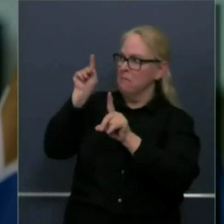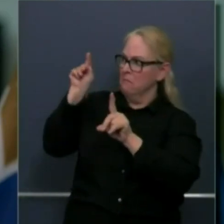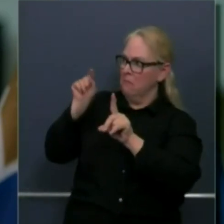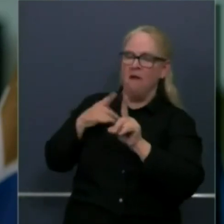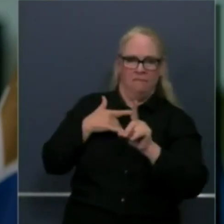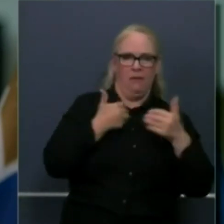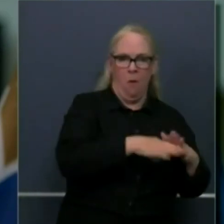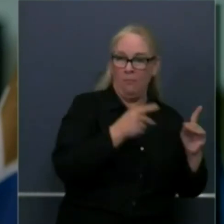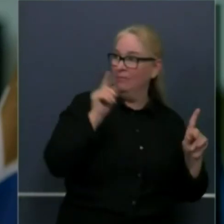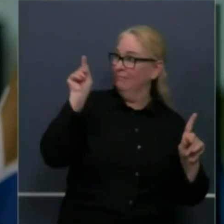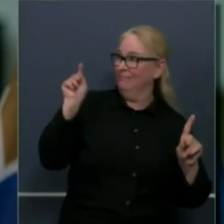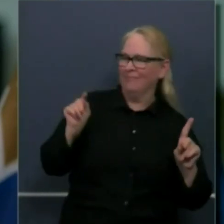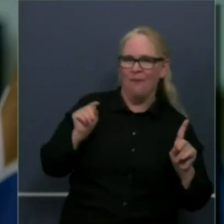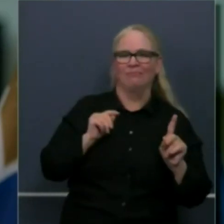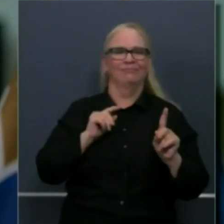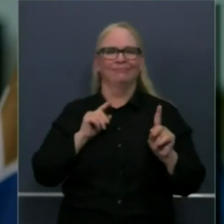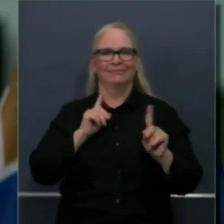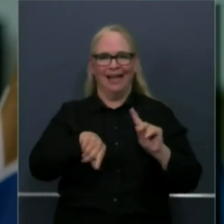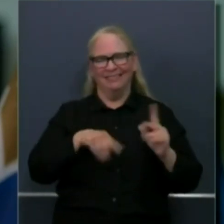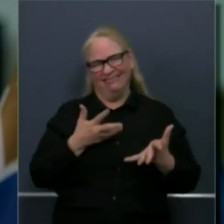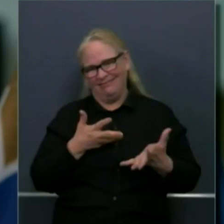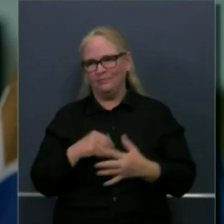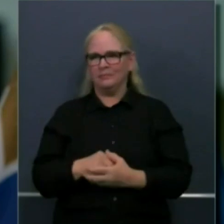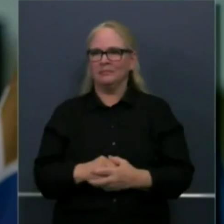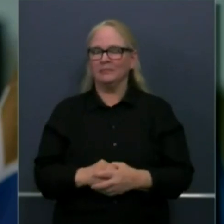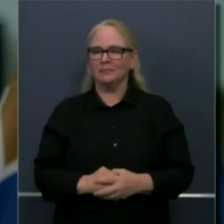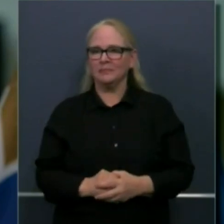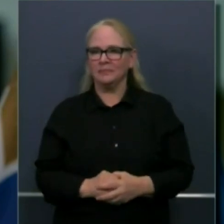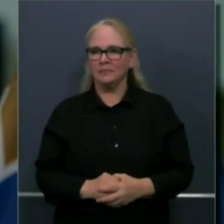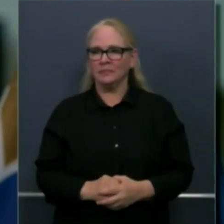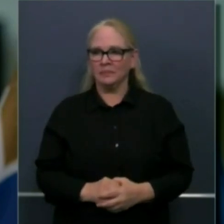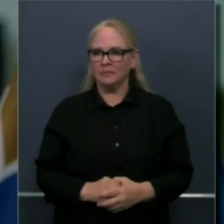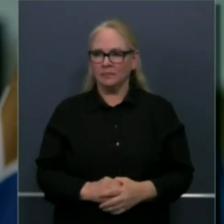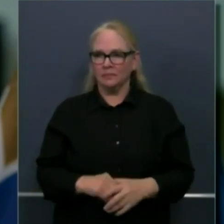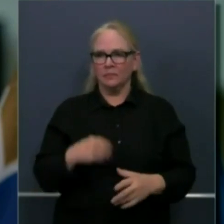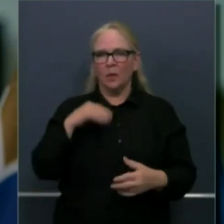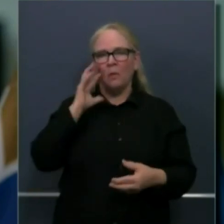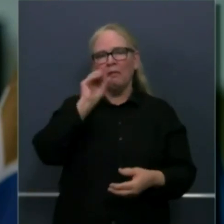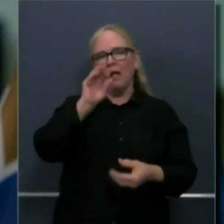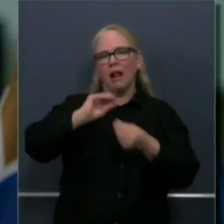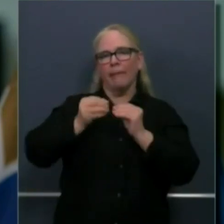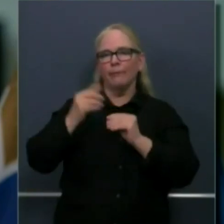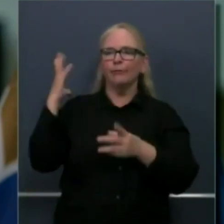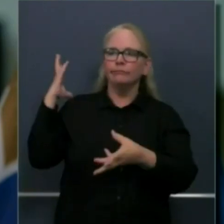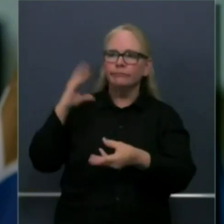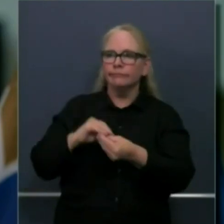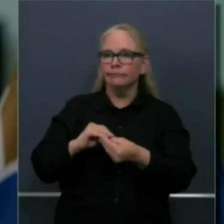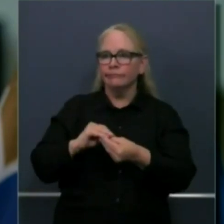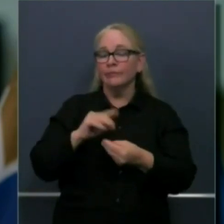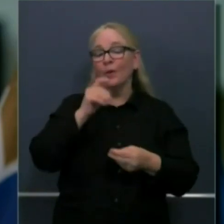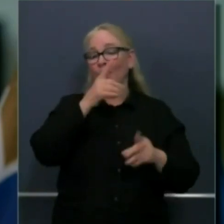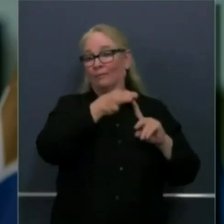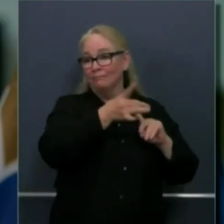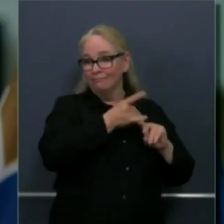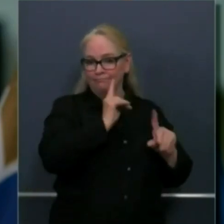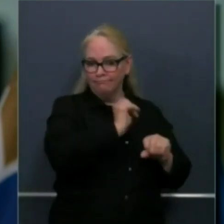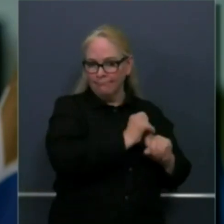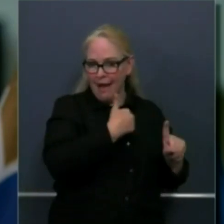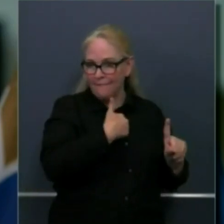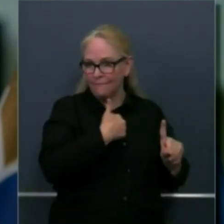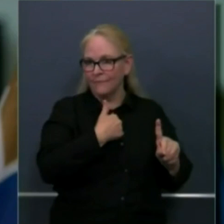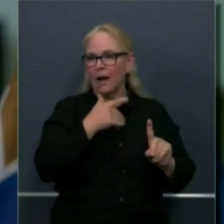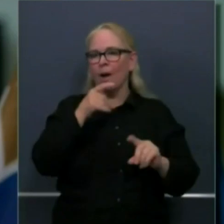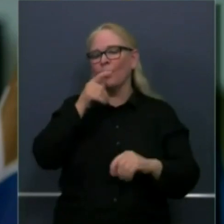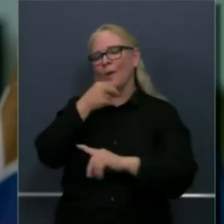ICUs and the like that we continue to track and continue to show encouraging signs in the stability